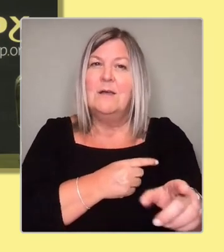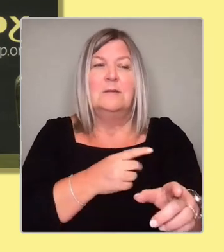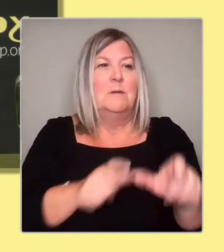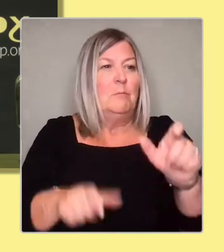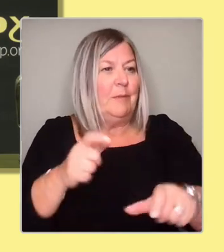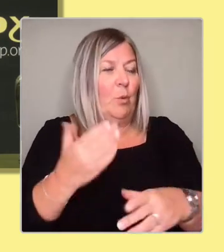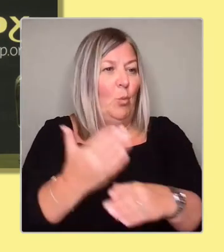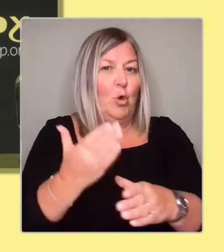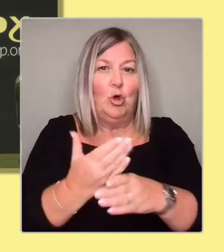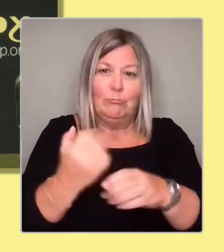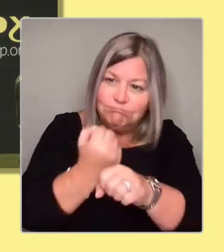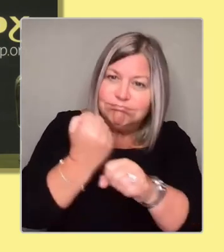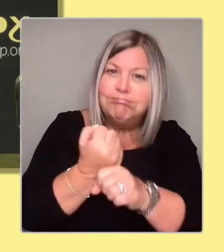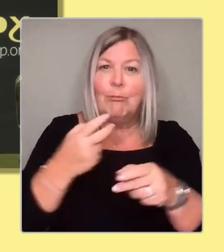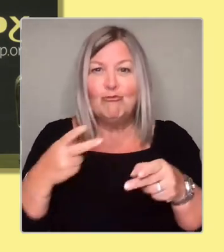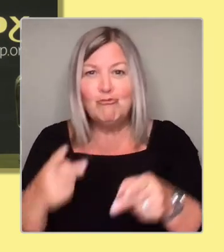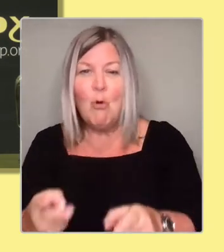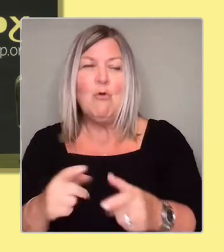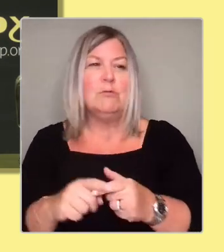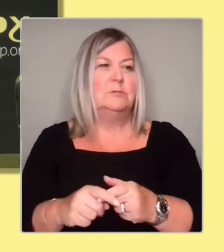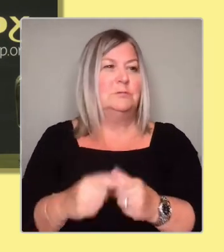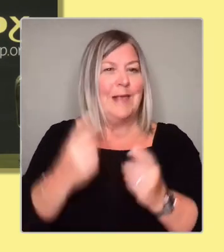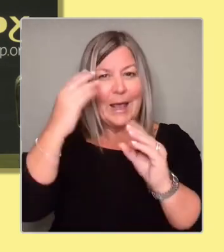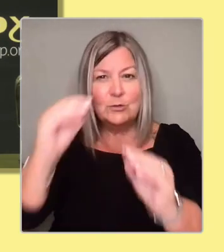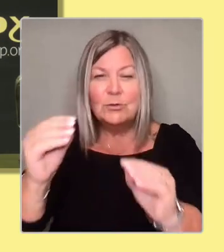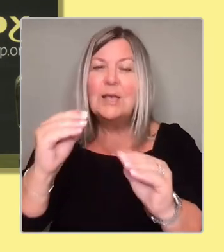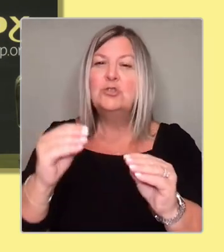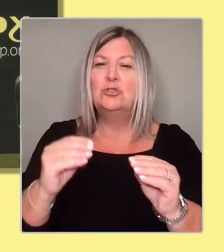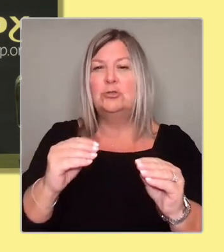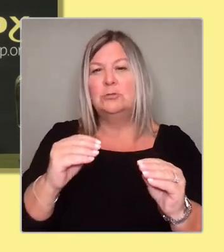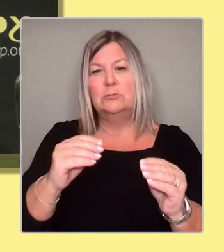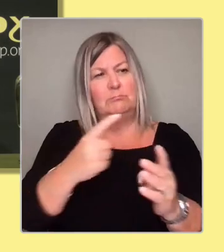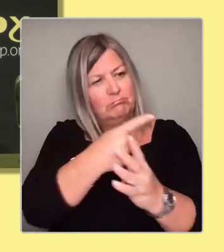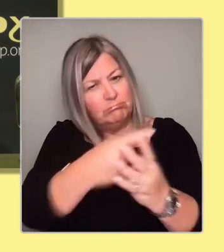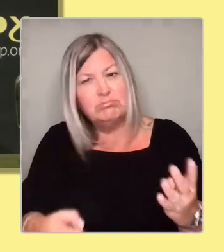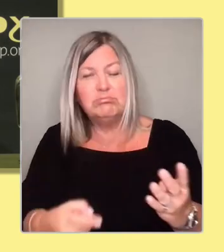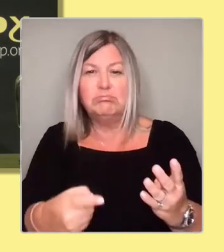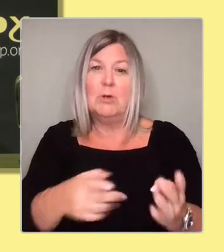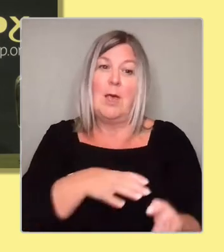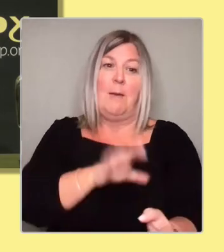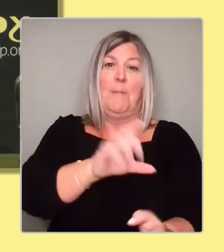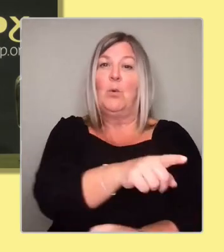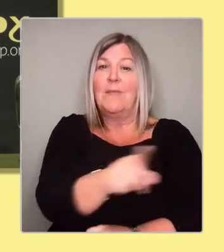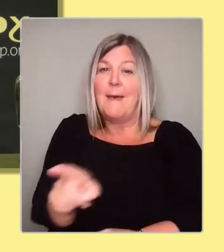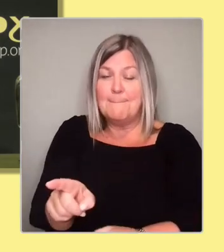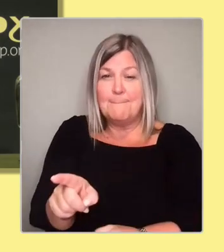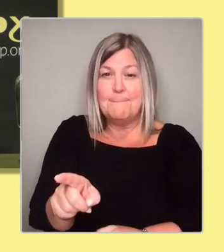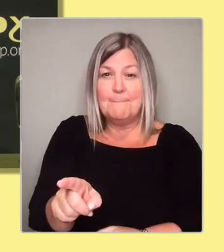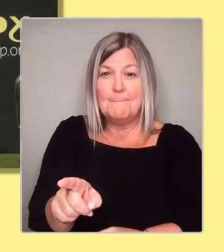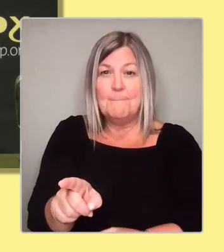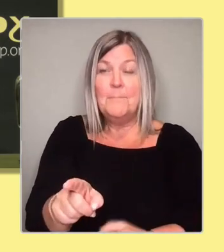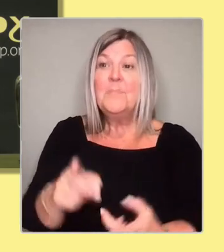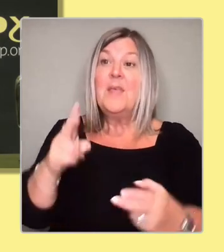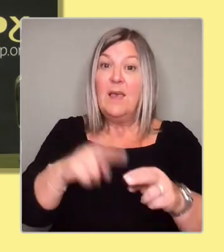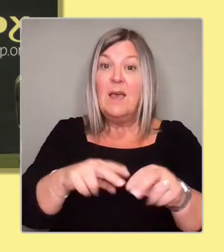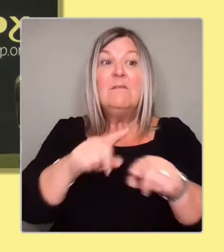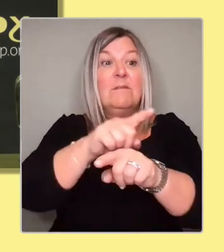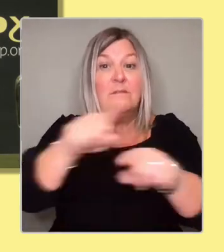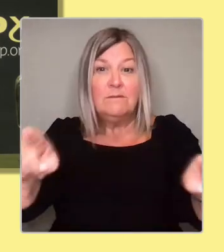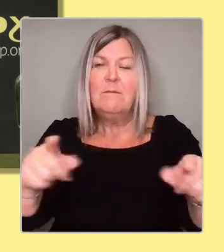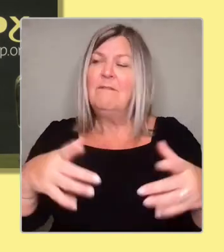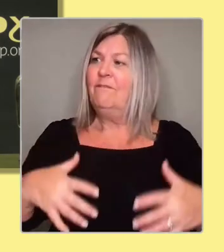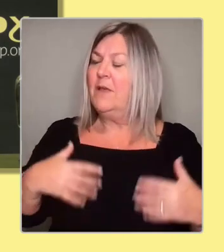in our education system. Because if they have the power, and they know what works, they can deliver that